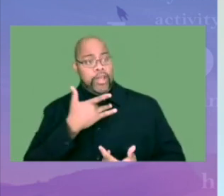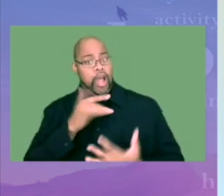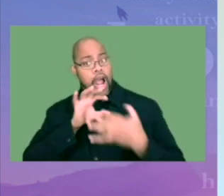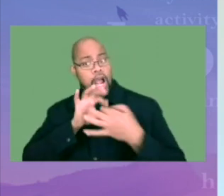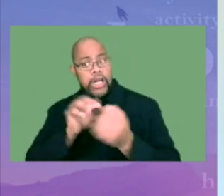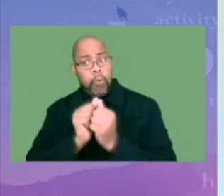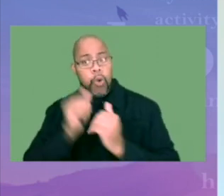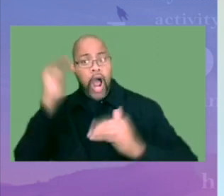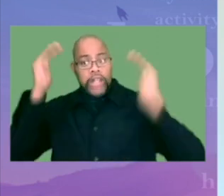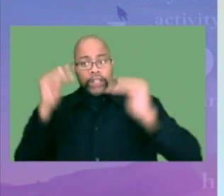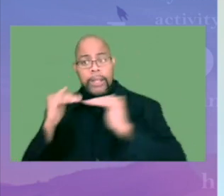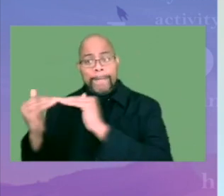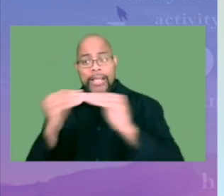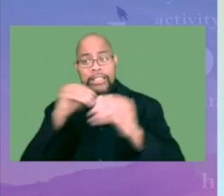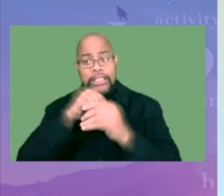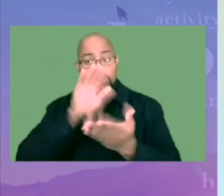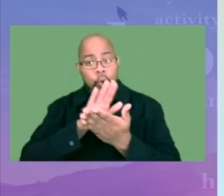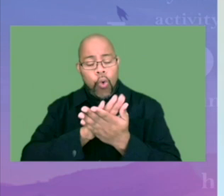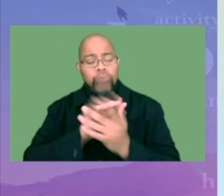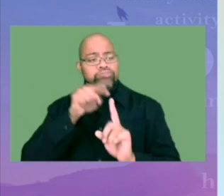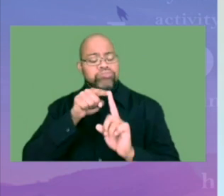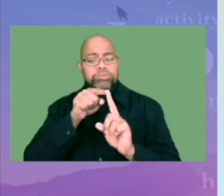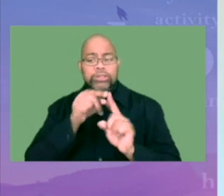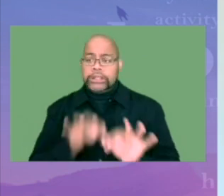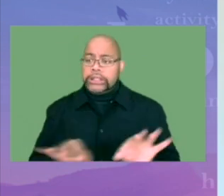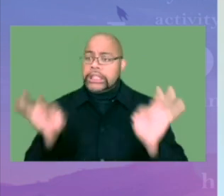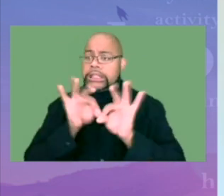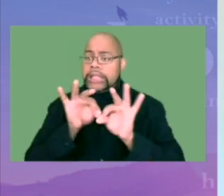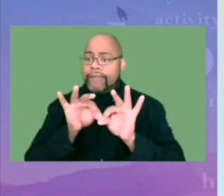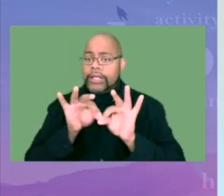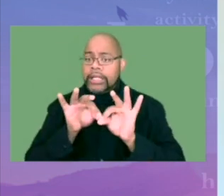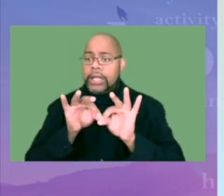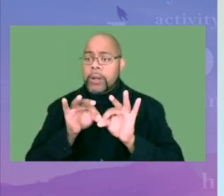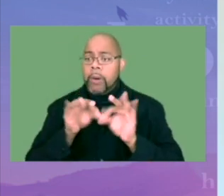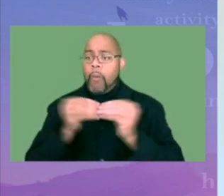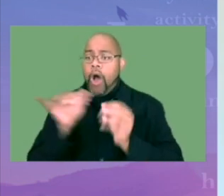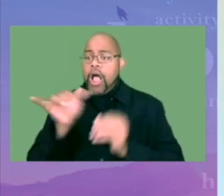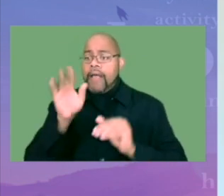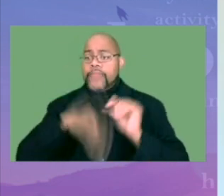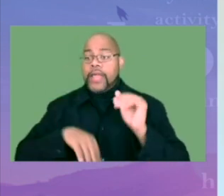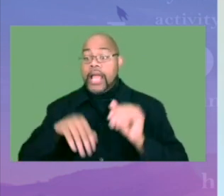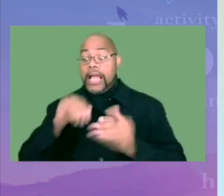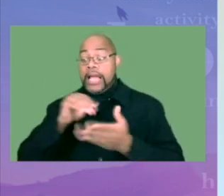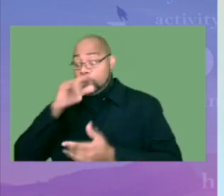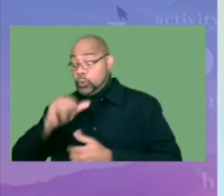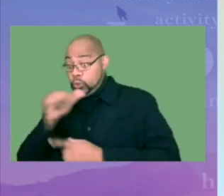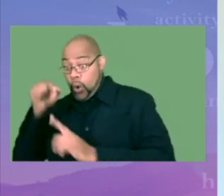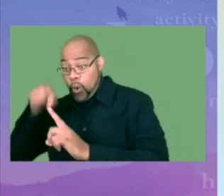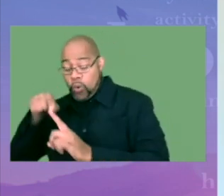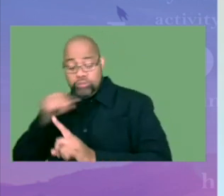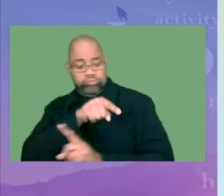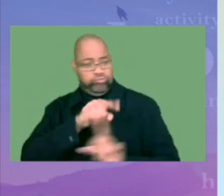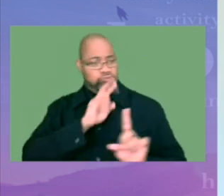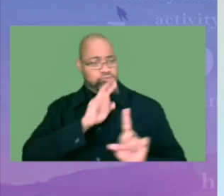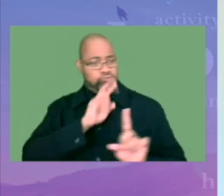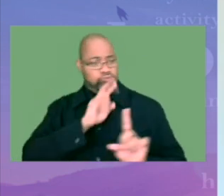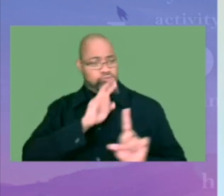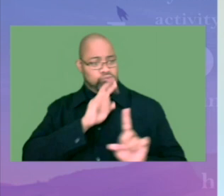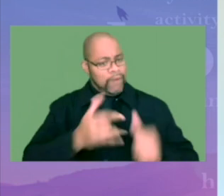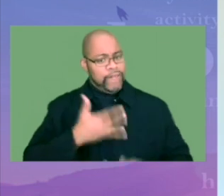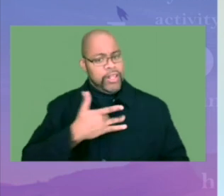Youth who felt connected to adults and peers at school were significantly less likely than those who did not